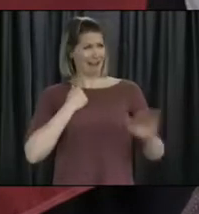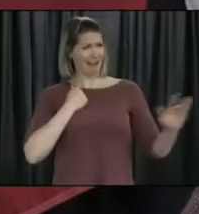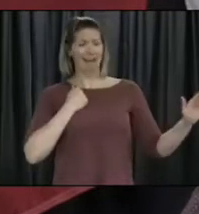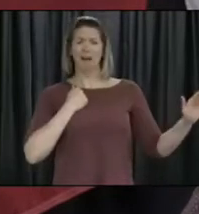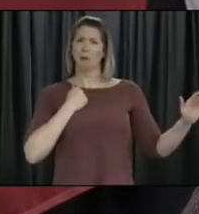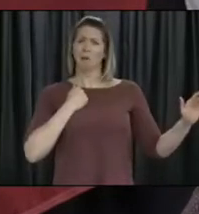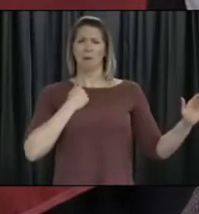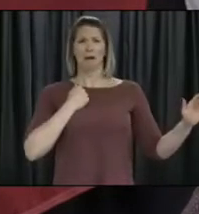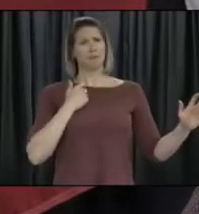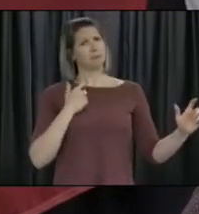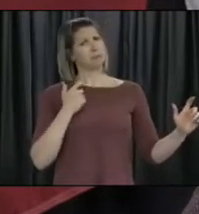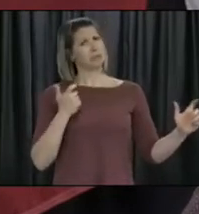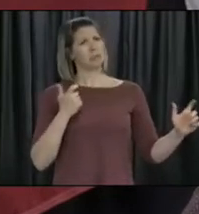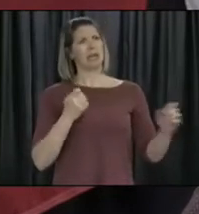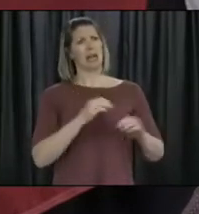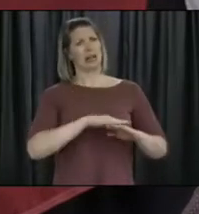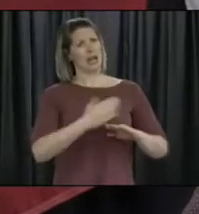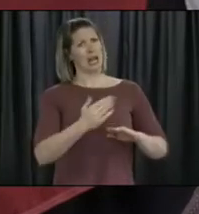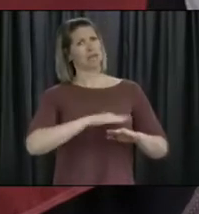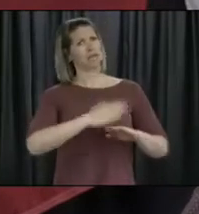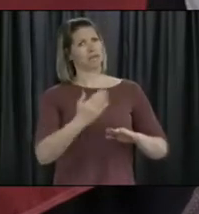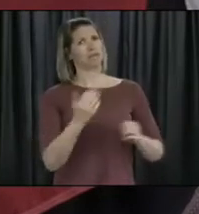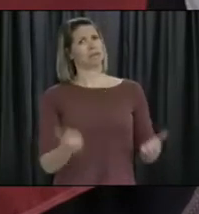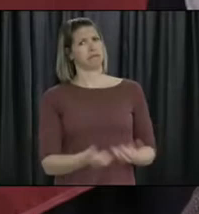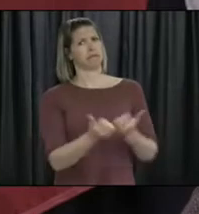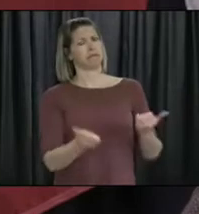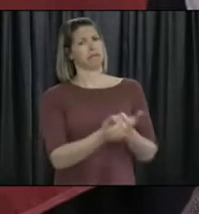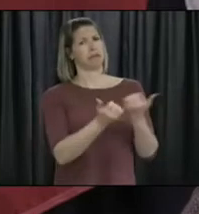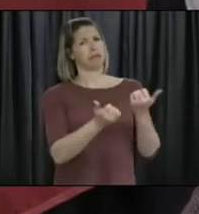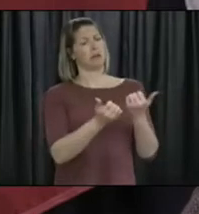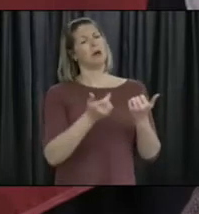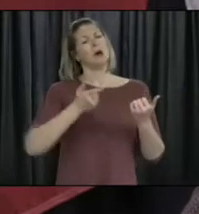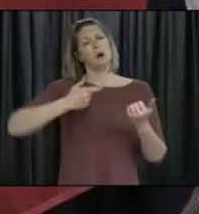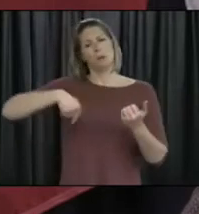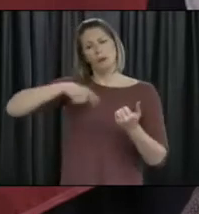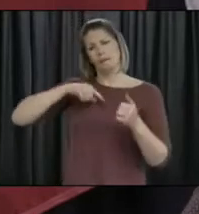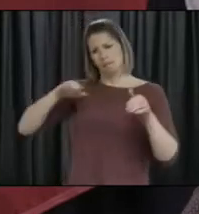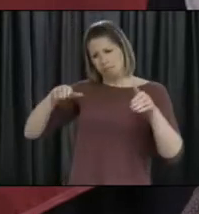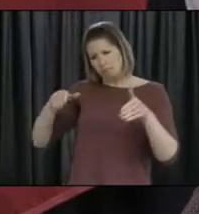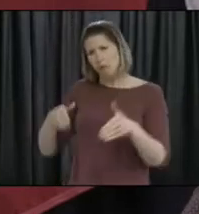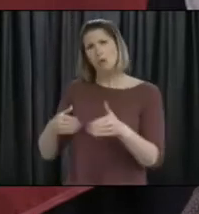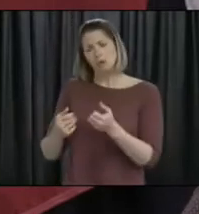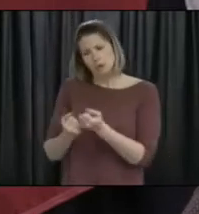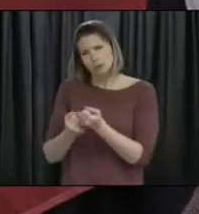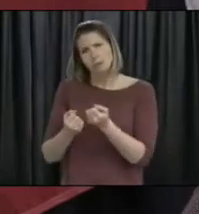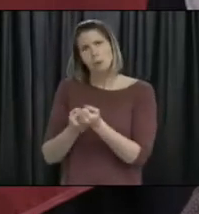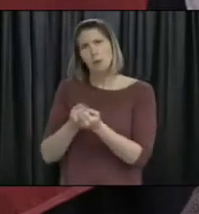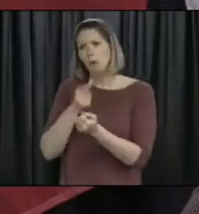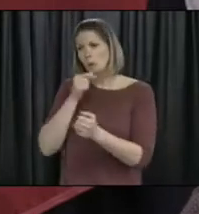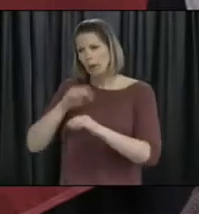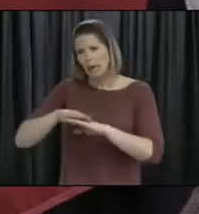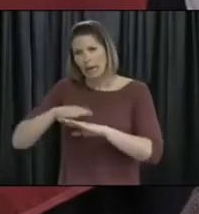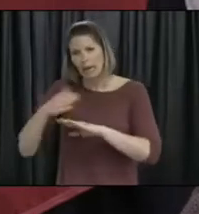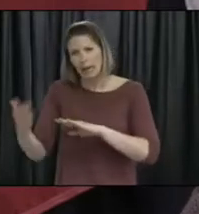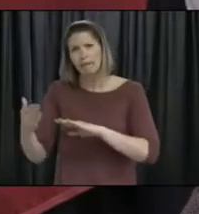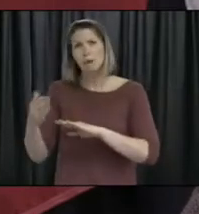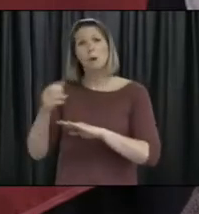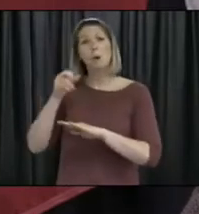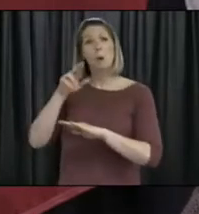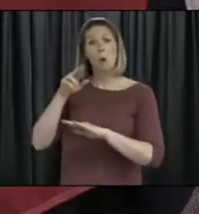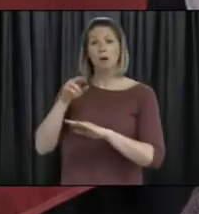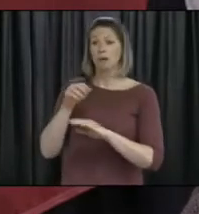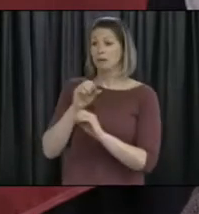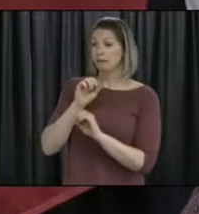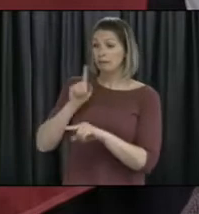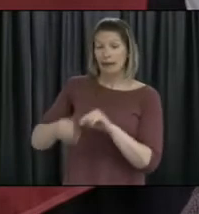both federally and provincially, will continue to work together to support those that are unemployed and impacted by this virus within